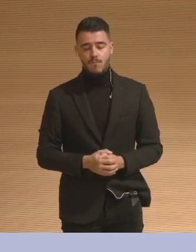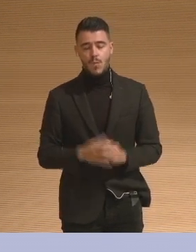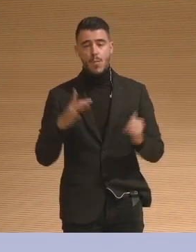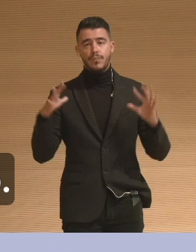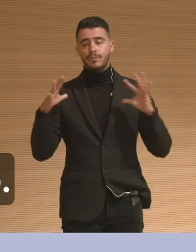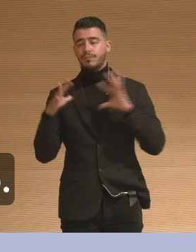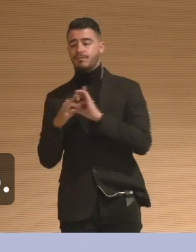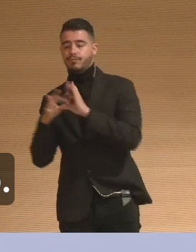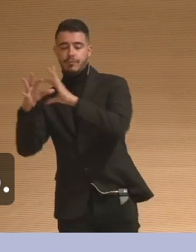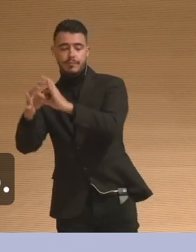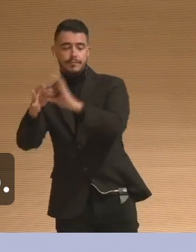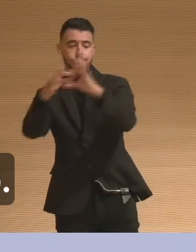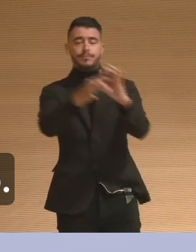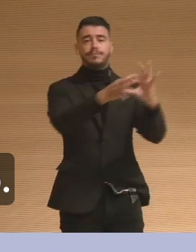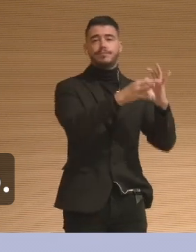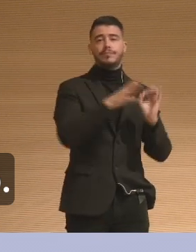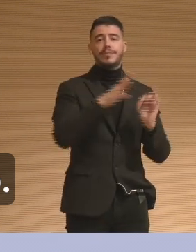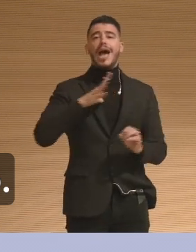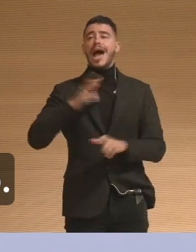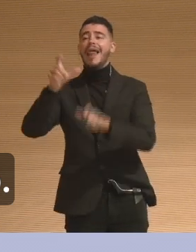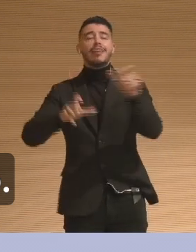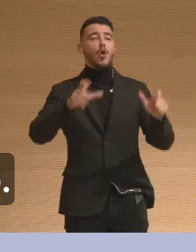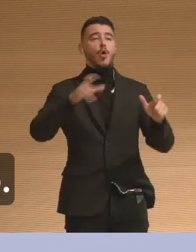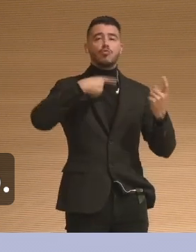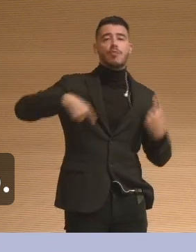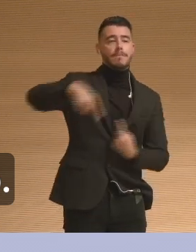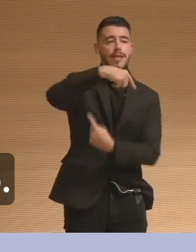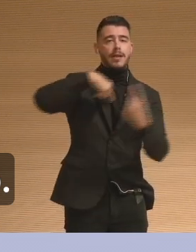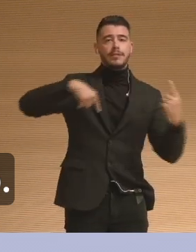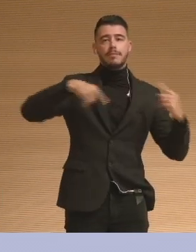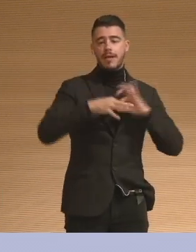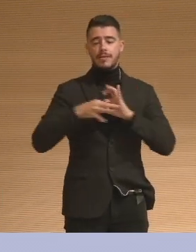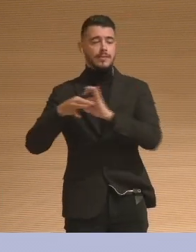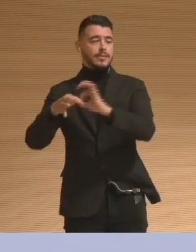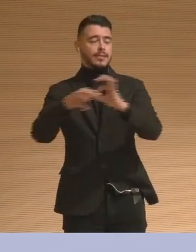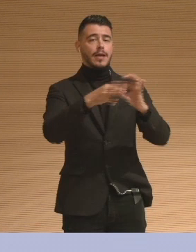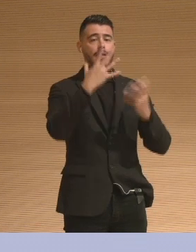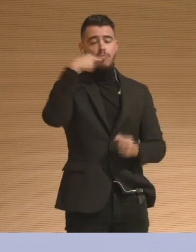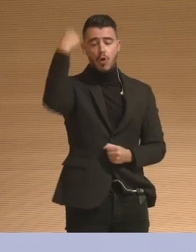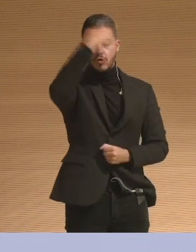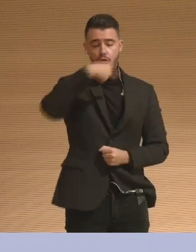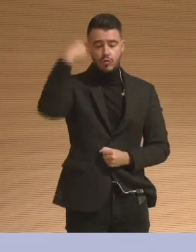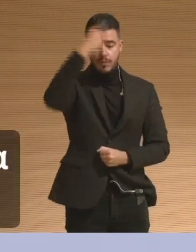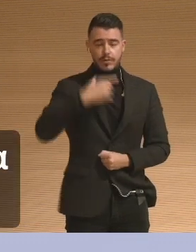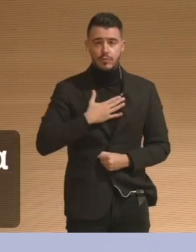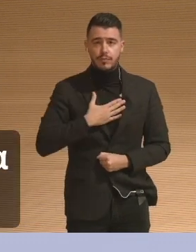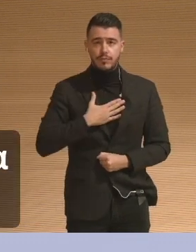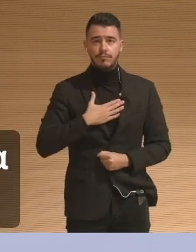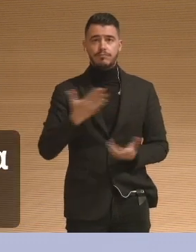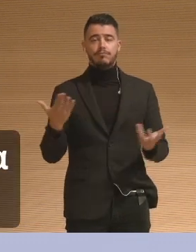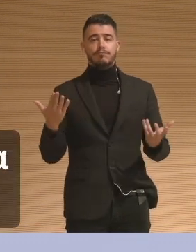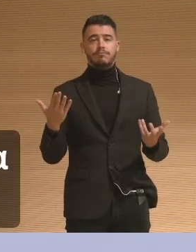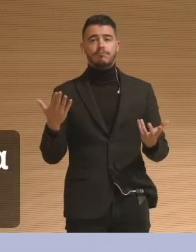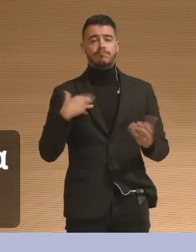personal. Perhaps it's affiliated with a person or a place or a milestone. It means something. Then let's